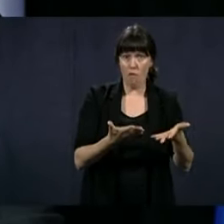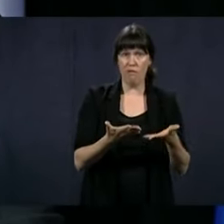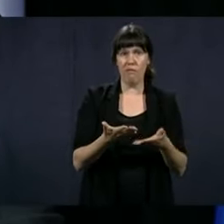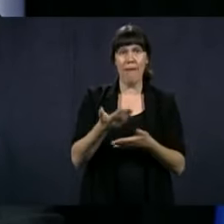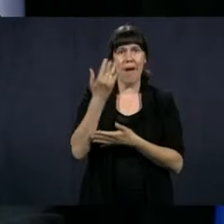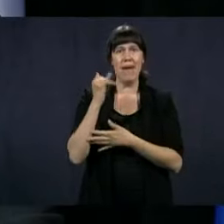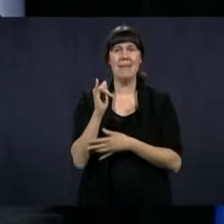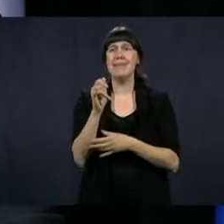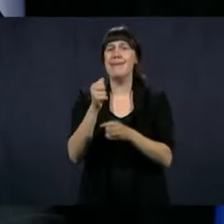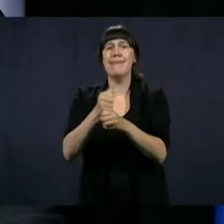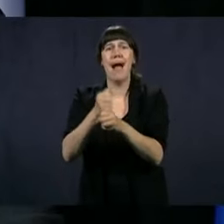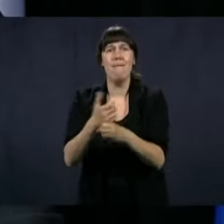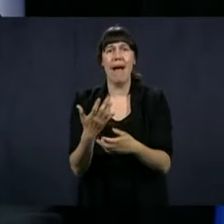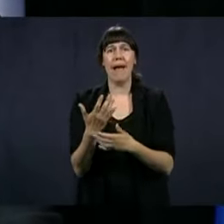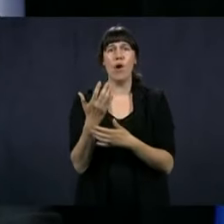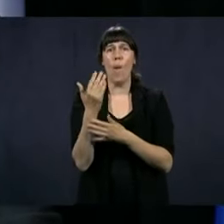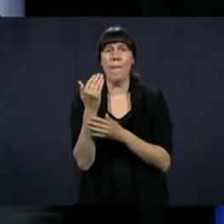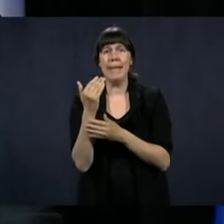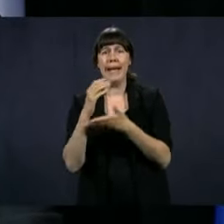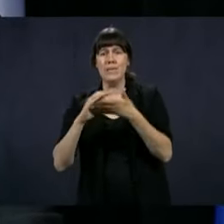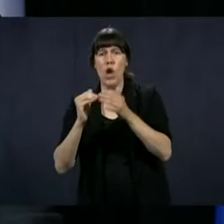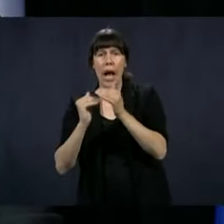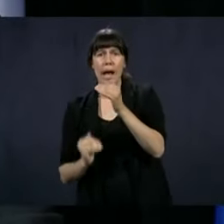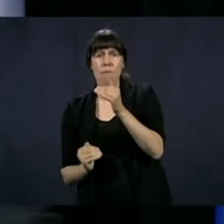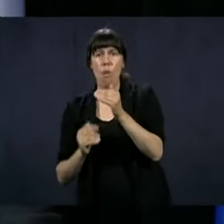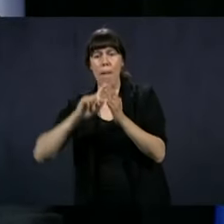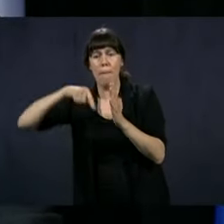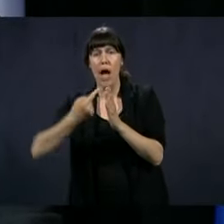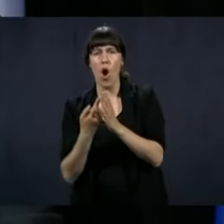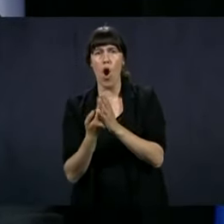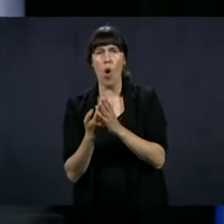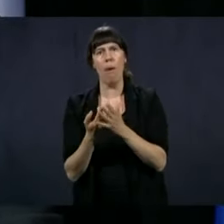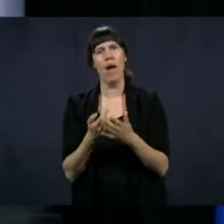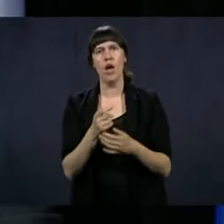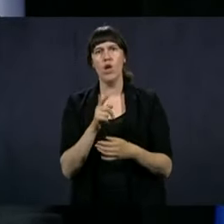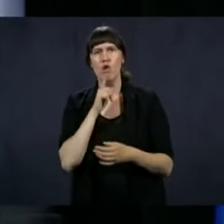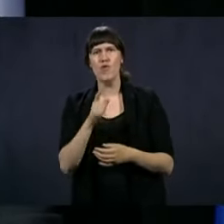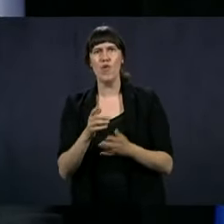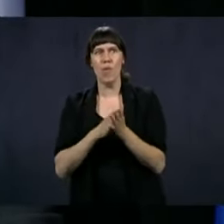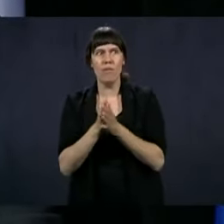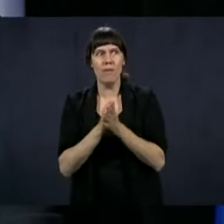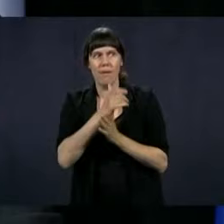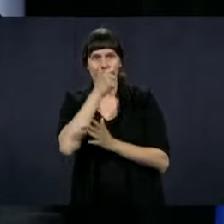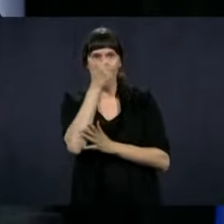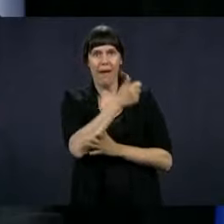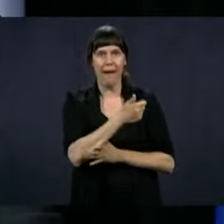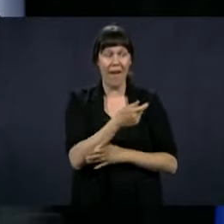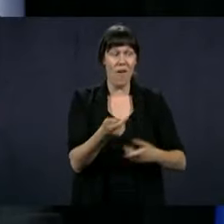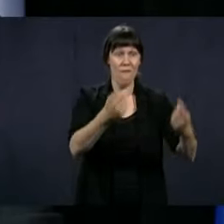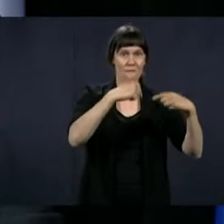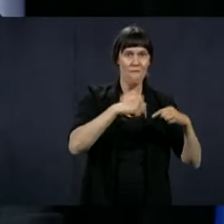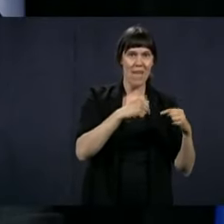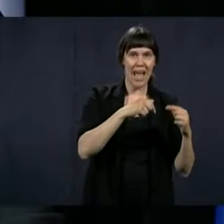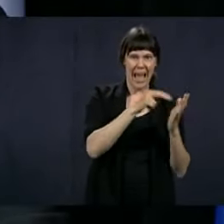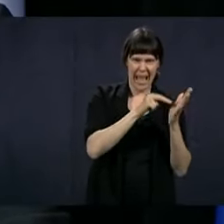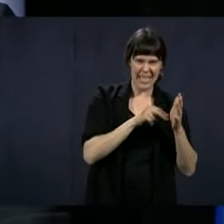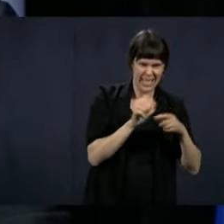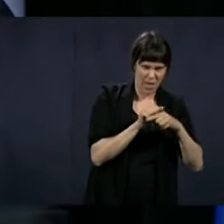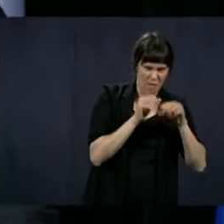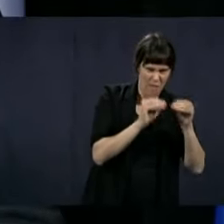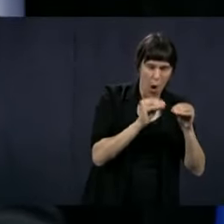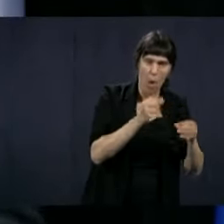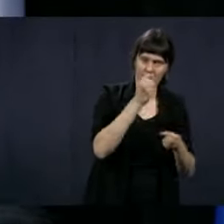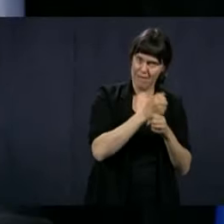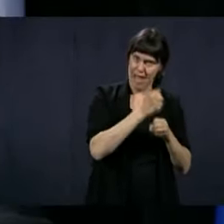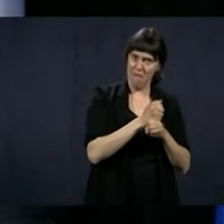an hour who gets offered a full-time job by the government at $26 an hour, I think that's attractive. Now, the